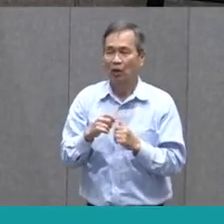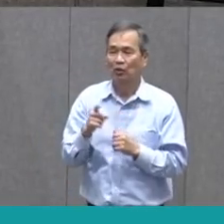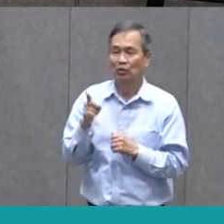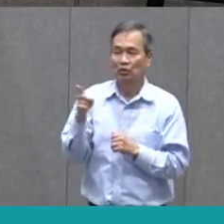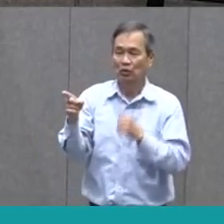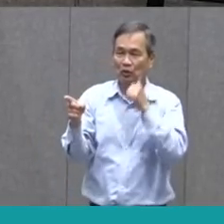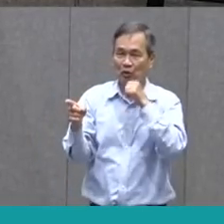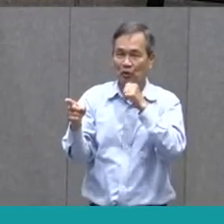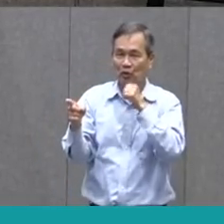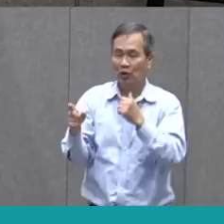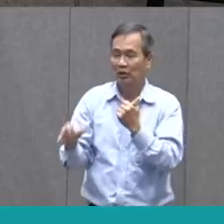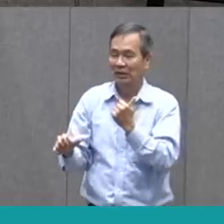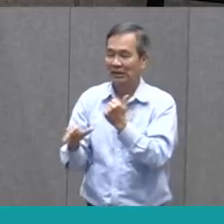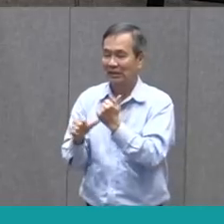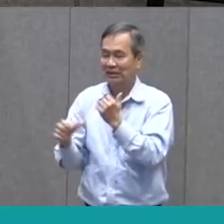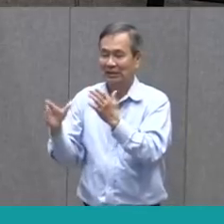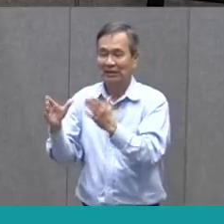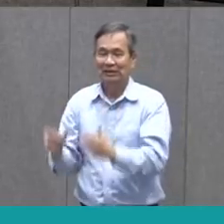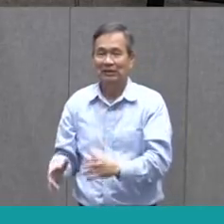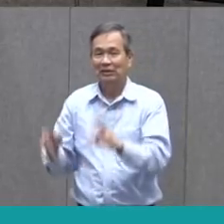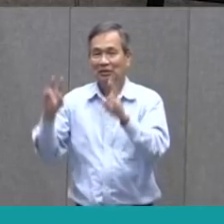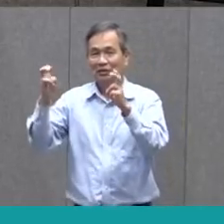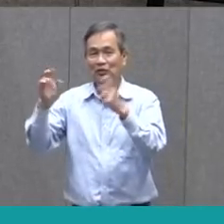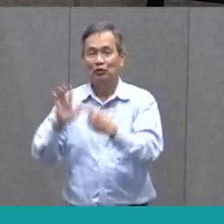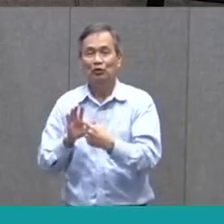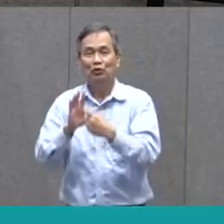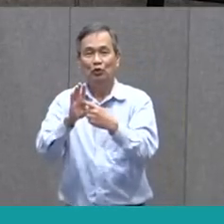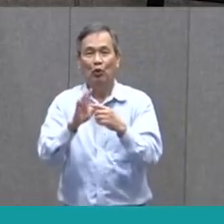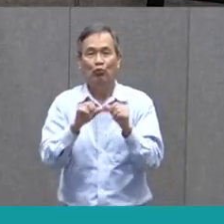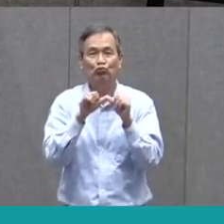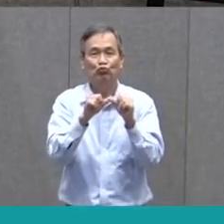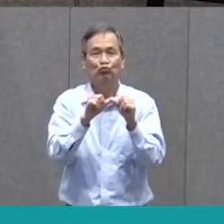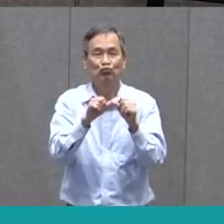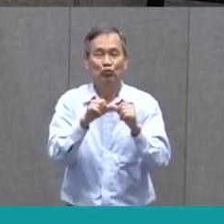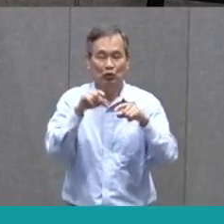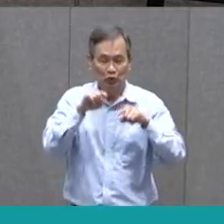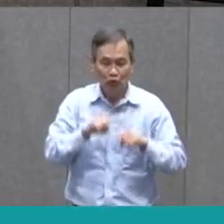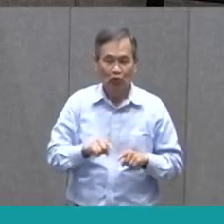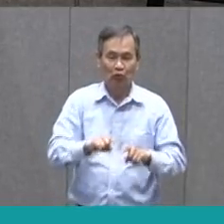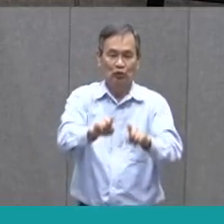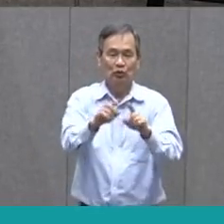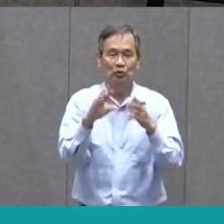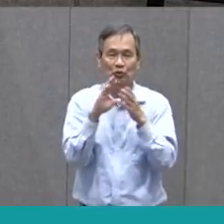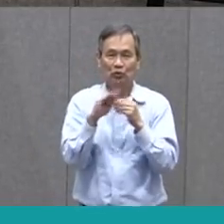and her assistant show persistence through this story?